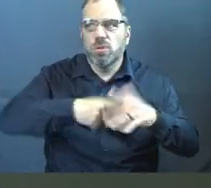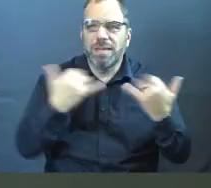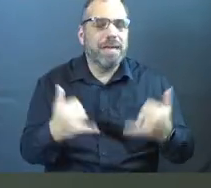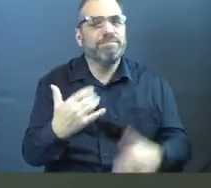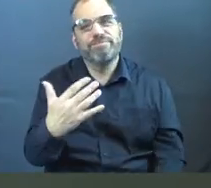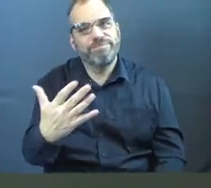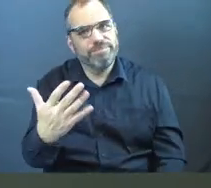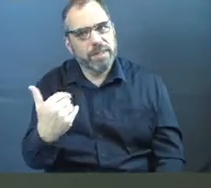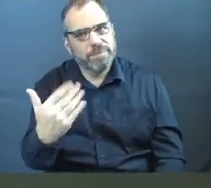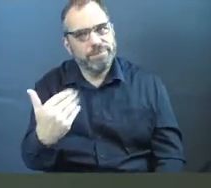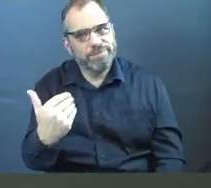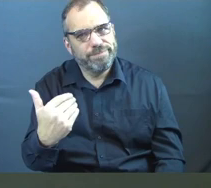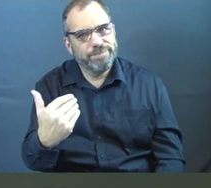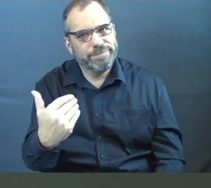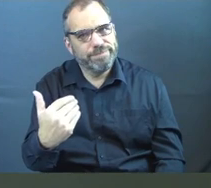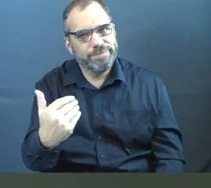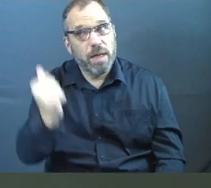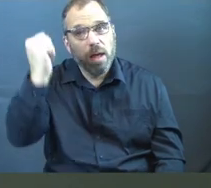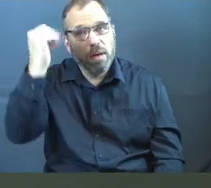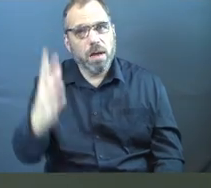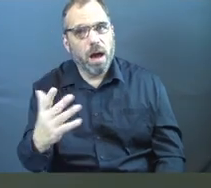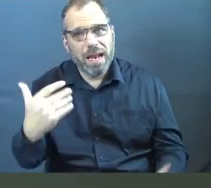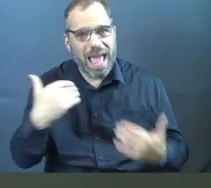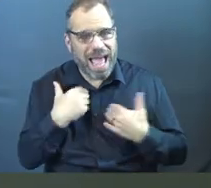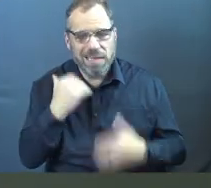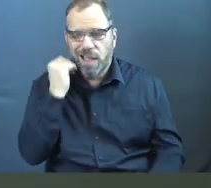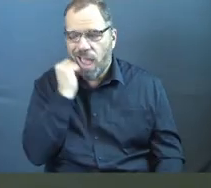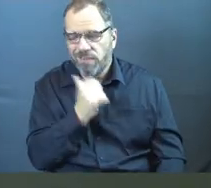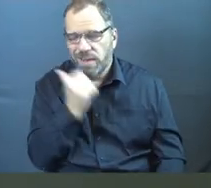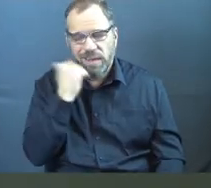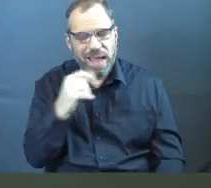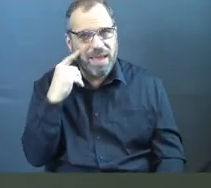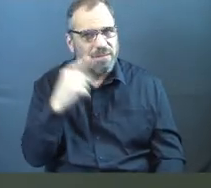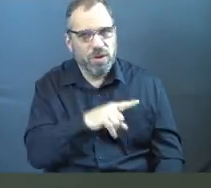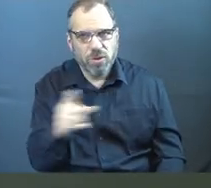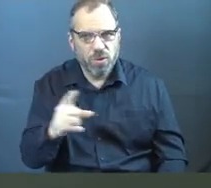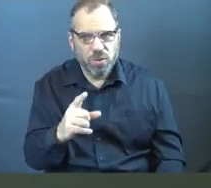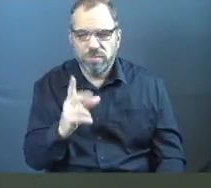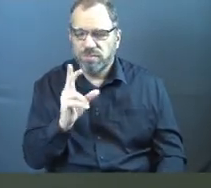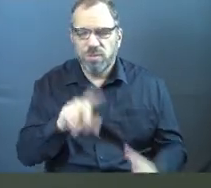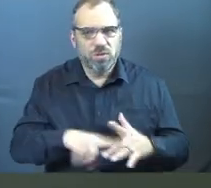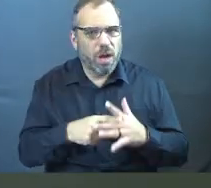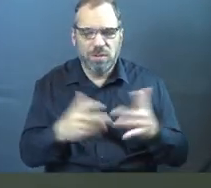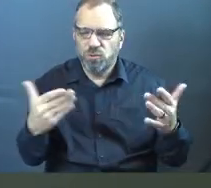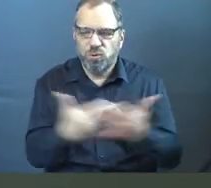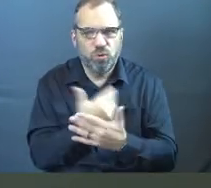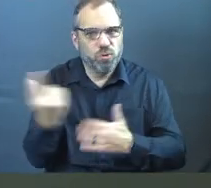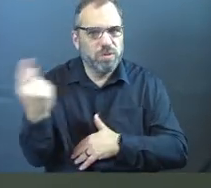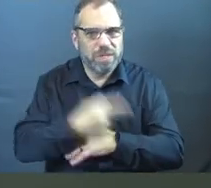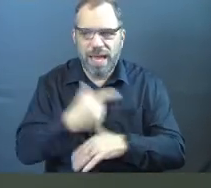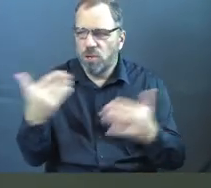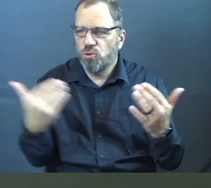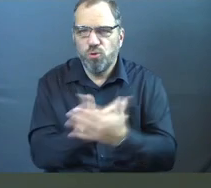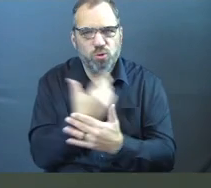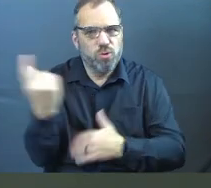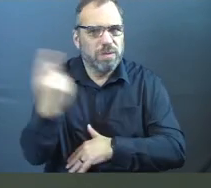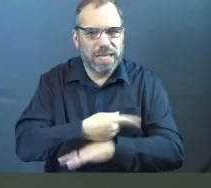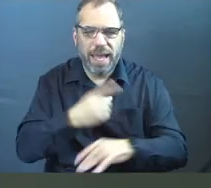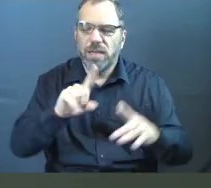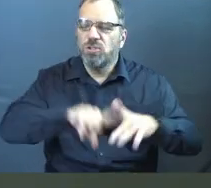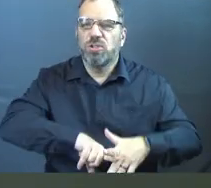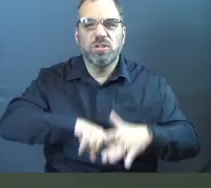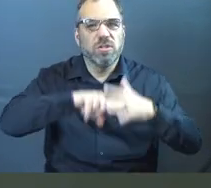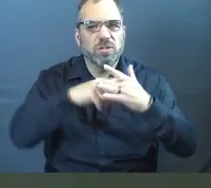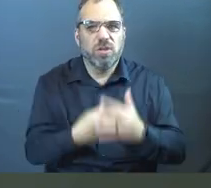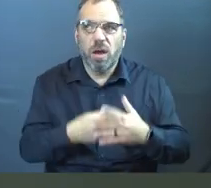in now. Come on. God's got stuff for us every single day. Let's jump in. It's a brand new day. Let's jump in. It's a brand new day. Let's jump